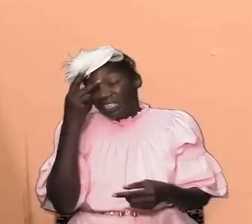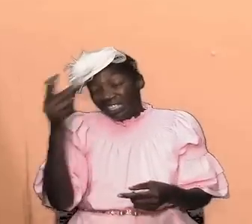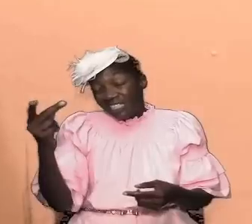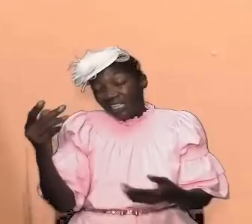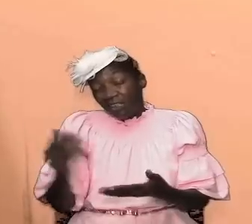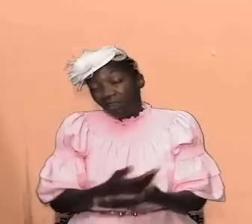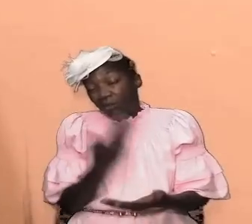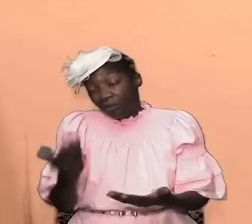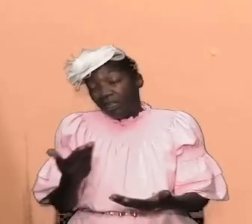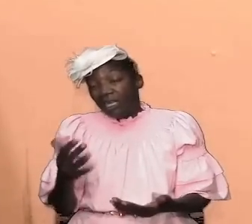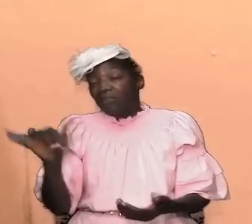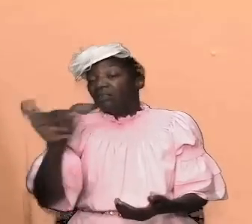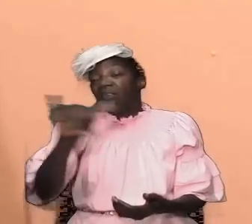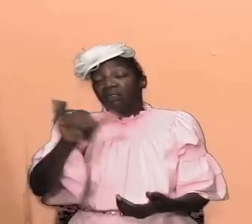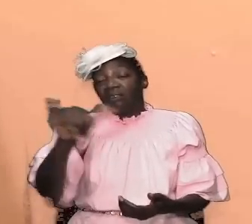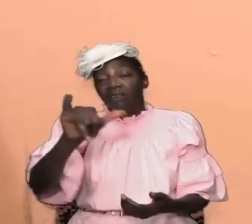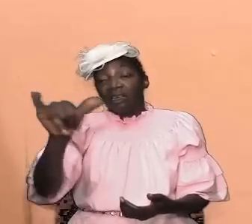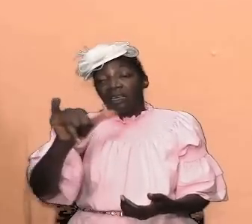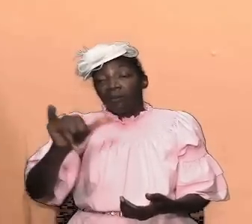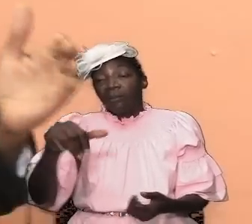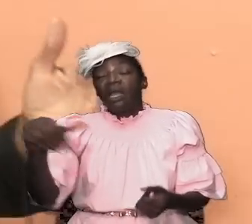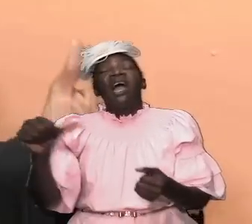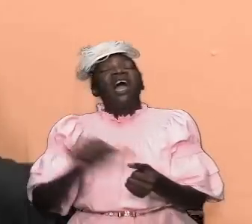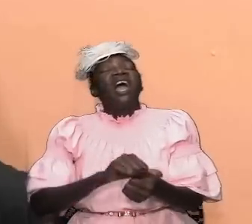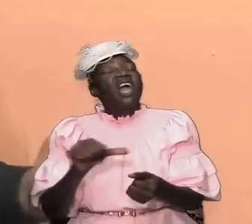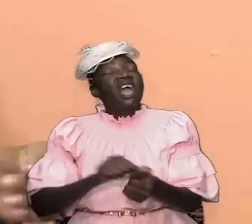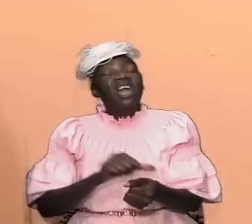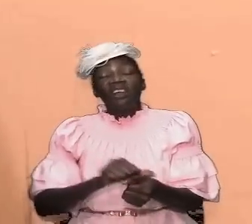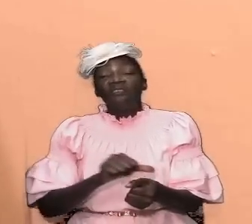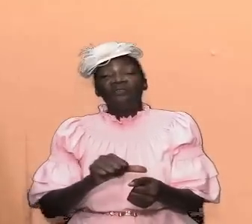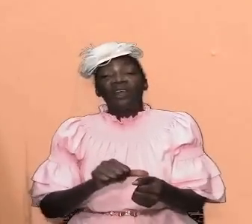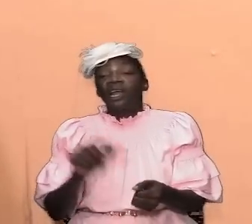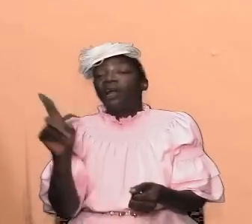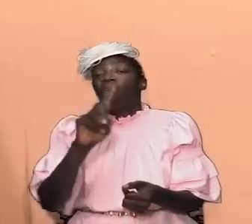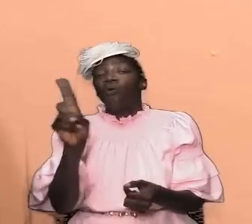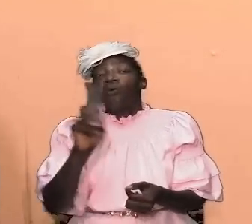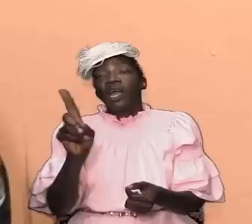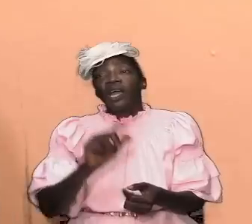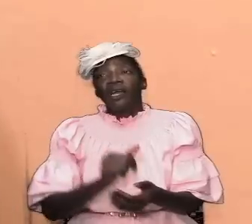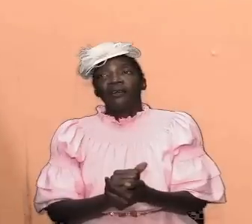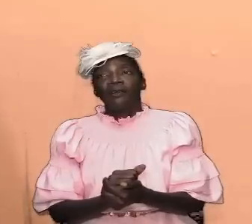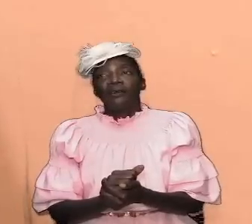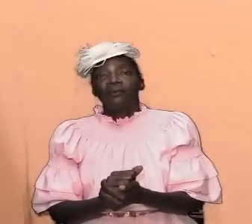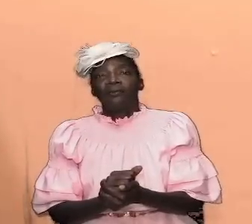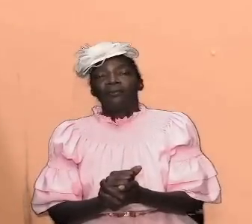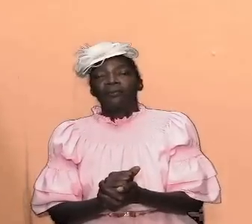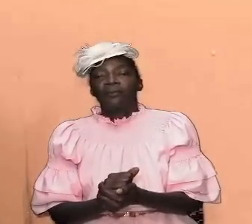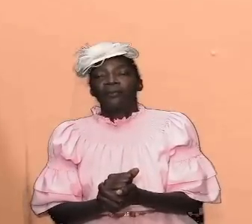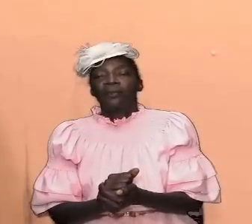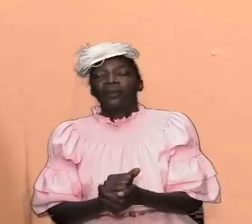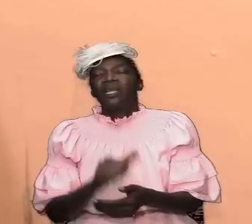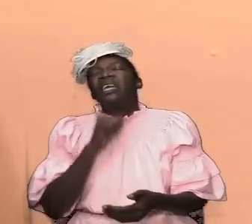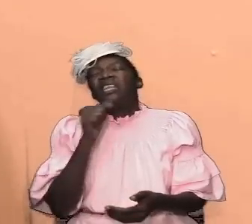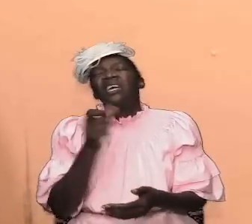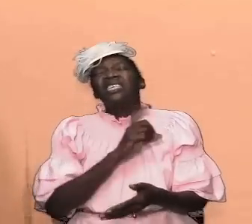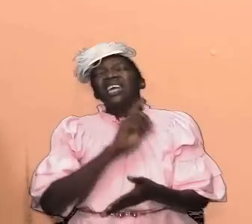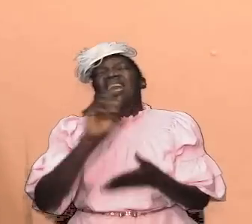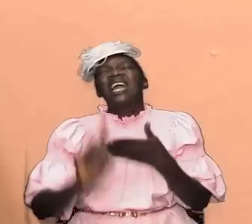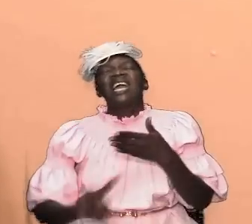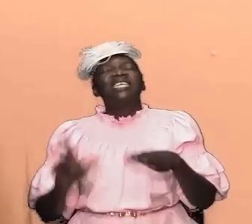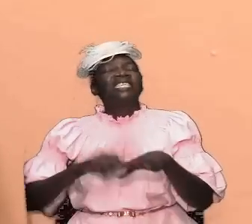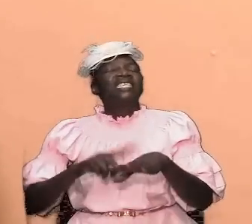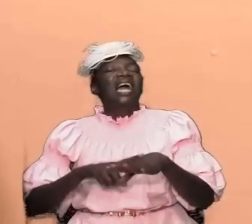is common to every region and i'm not talking about end time matter now